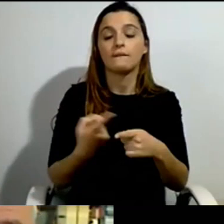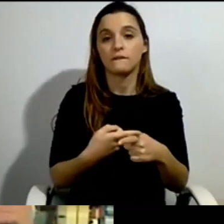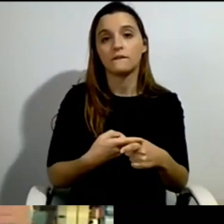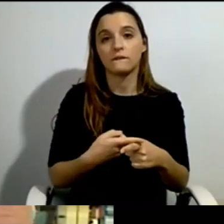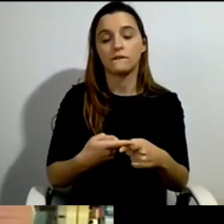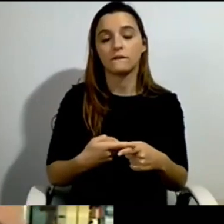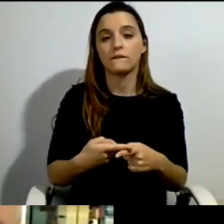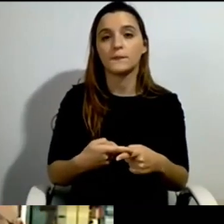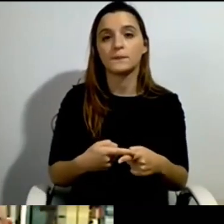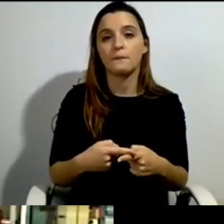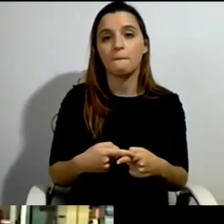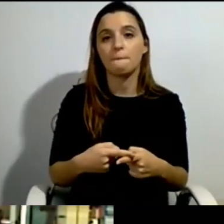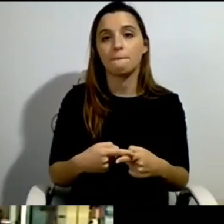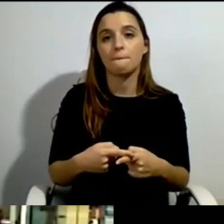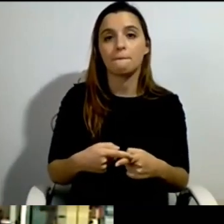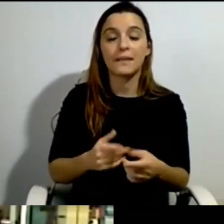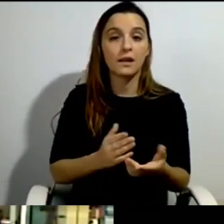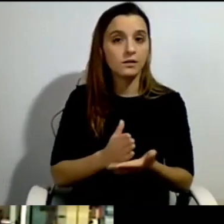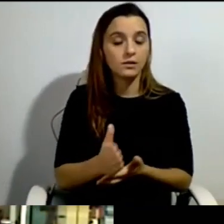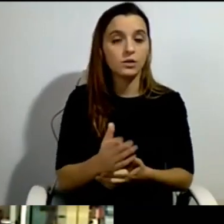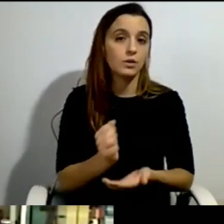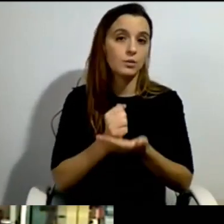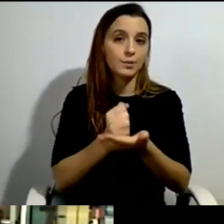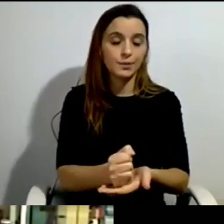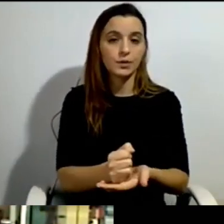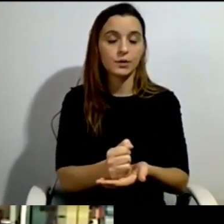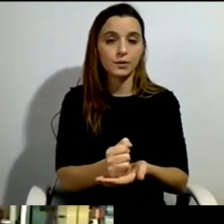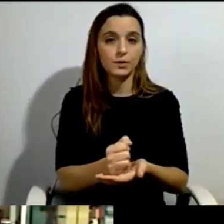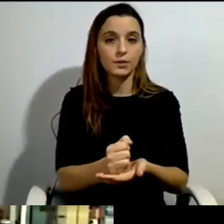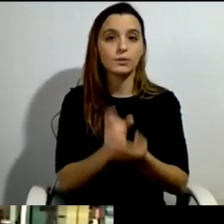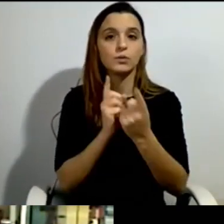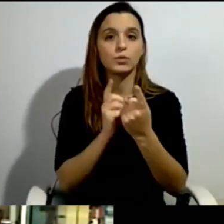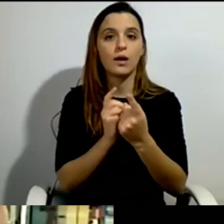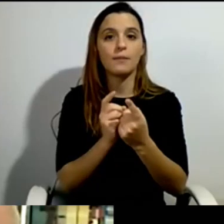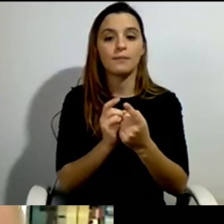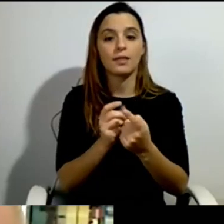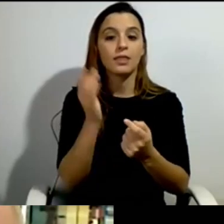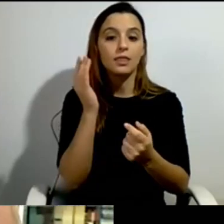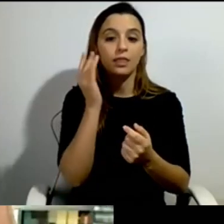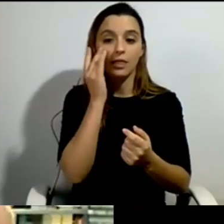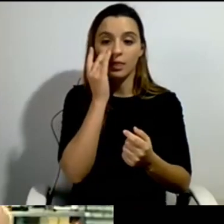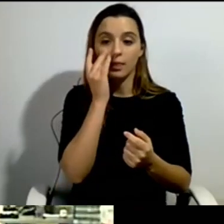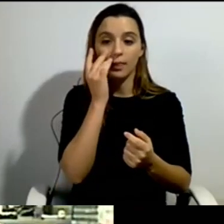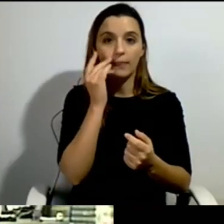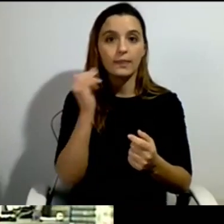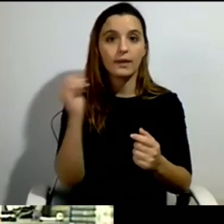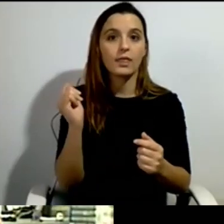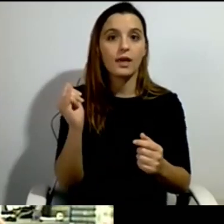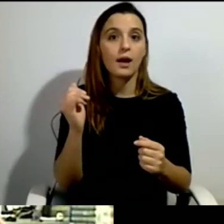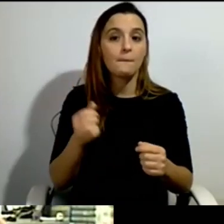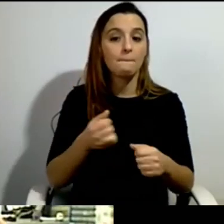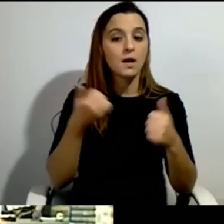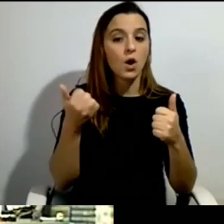best for the least money, and so on and so on, which are arguments that are quite good also on the right political